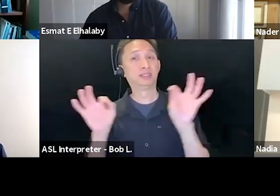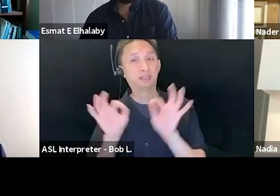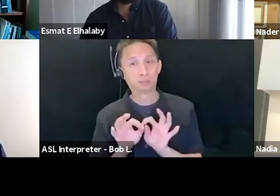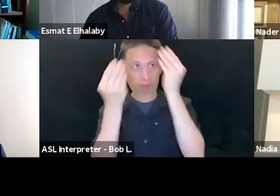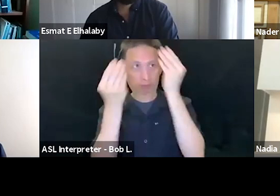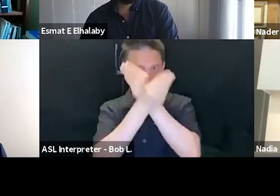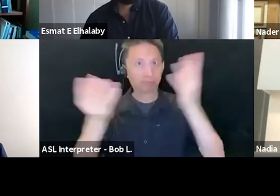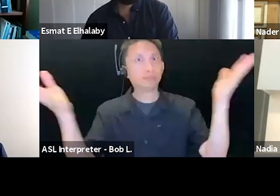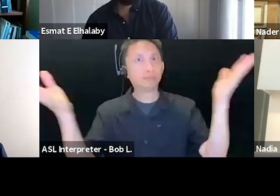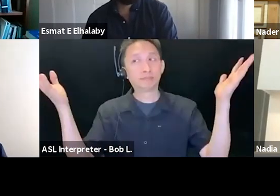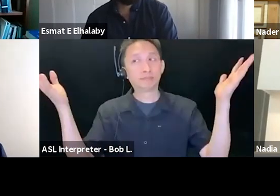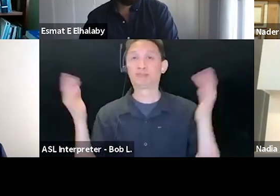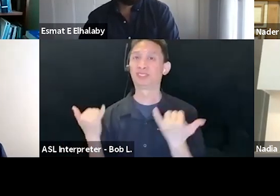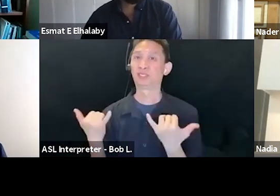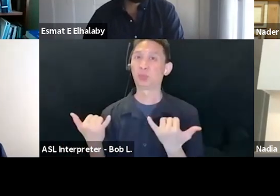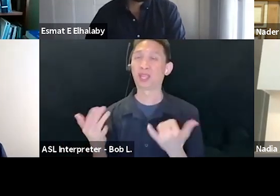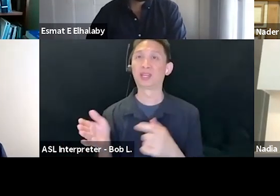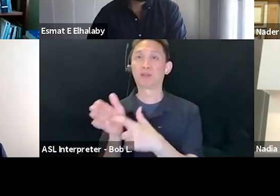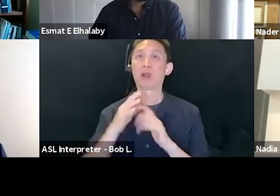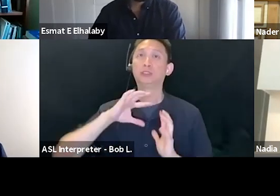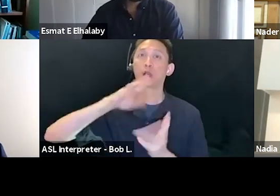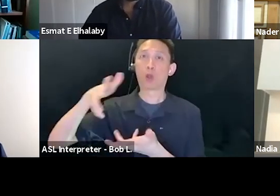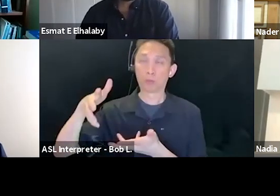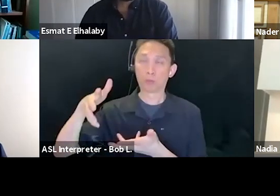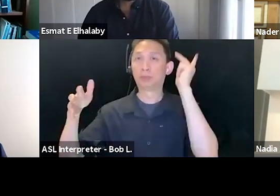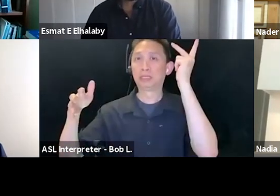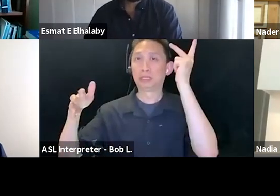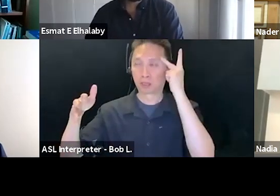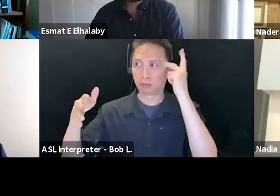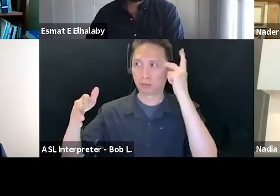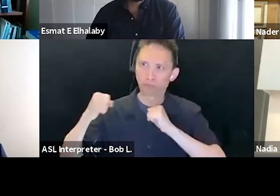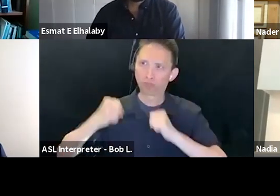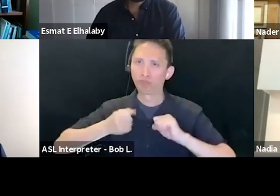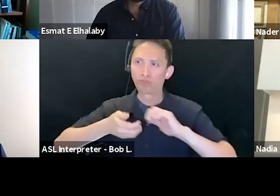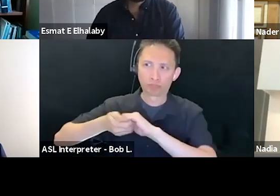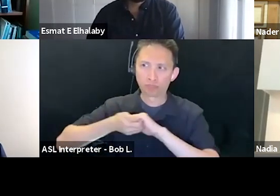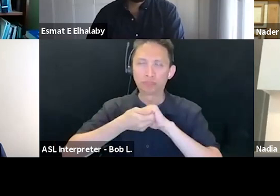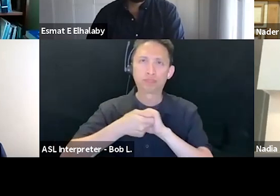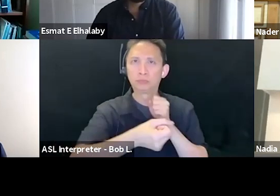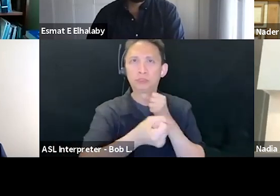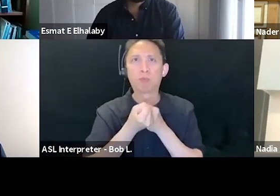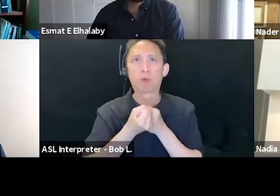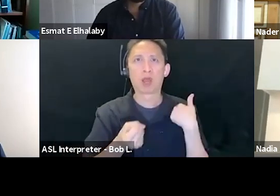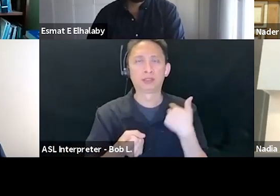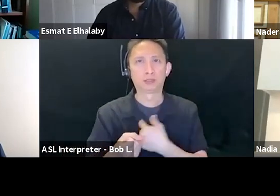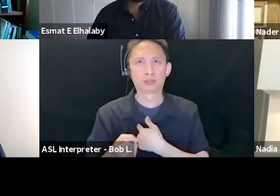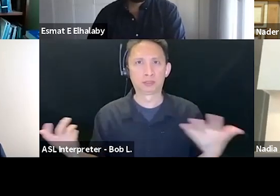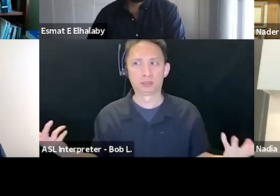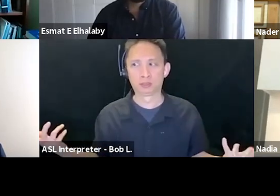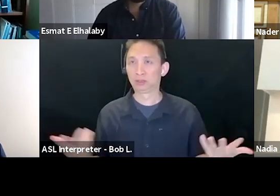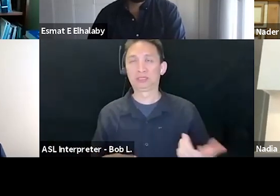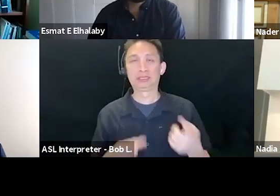today, really a global political stand, a global political stand against what is going